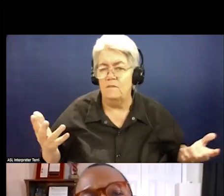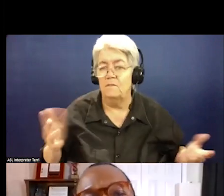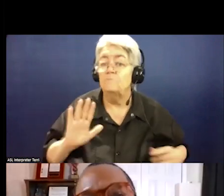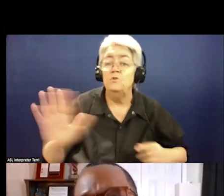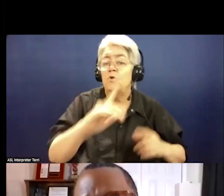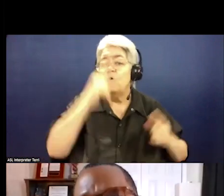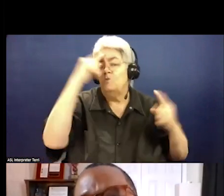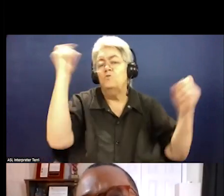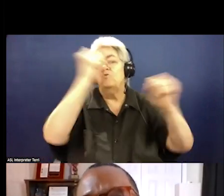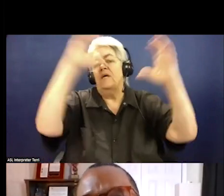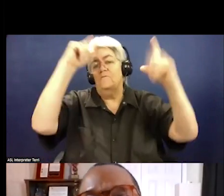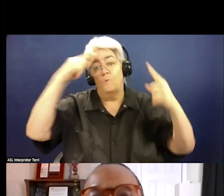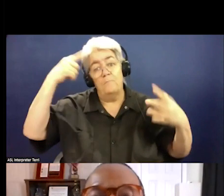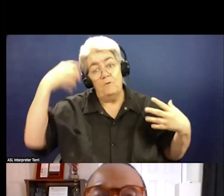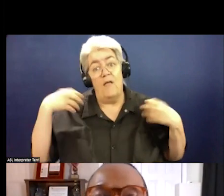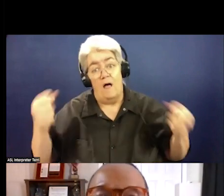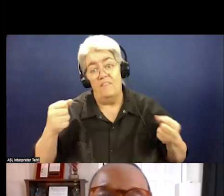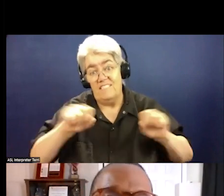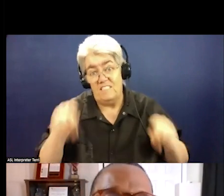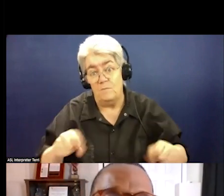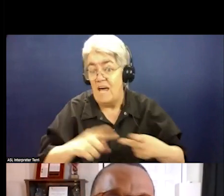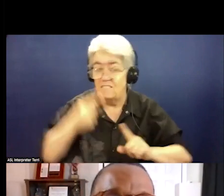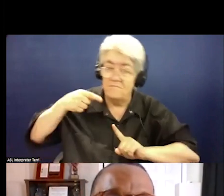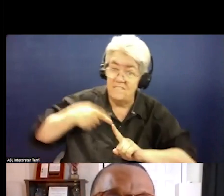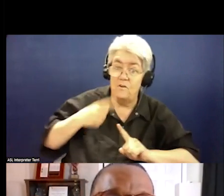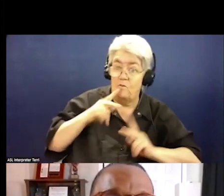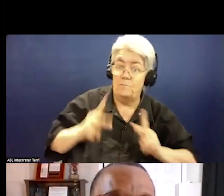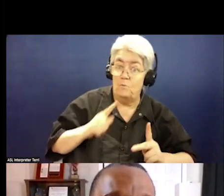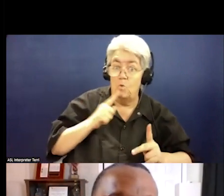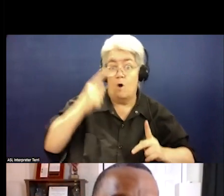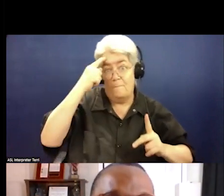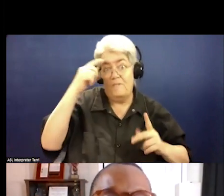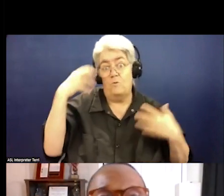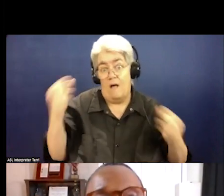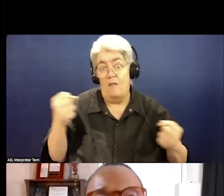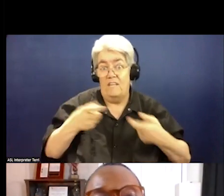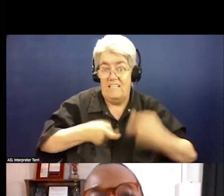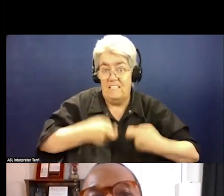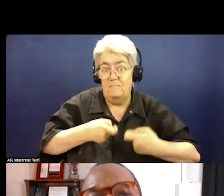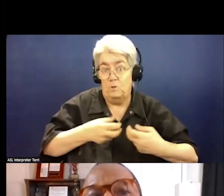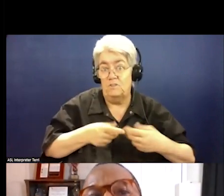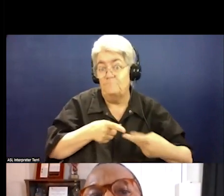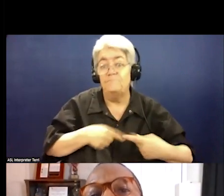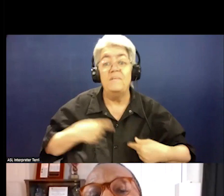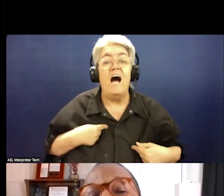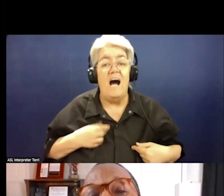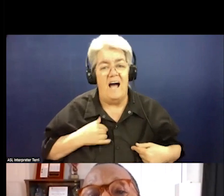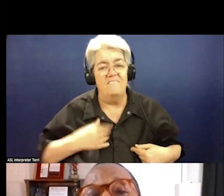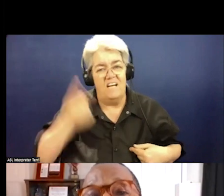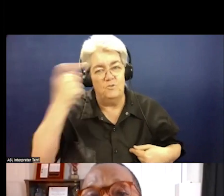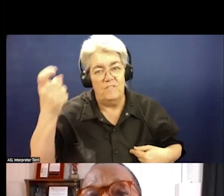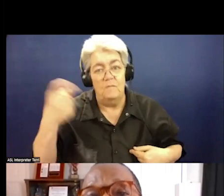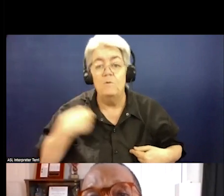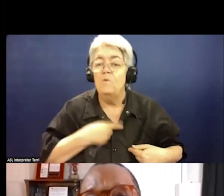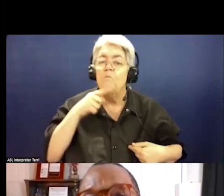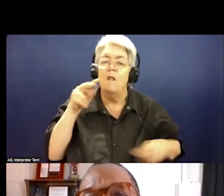health system and specifically for those experiencing mental health emergencies? I have a dream. I have a dream that we will address